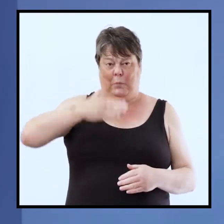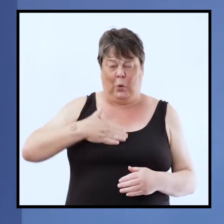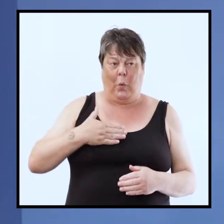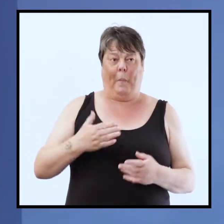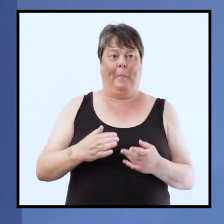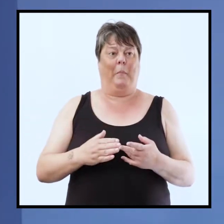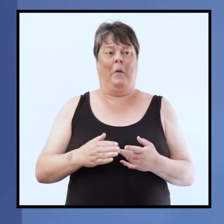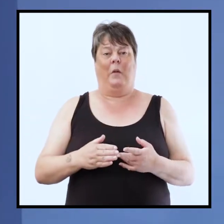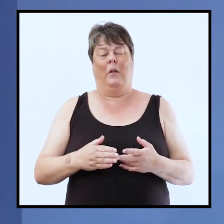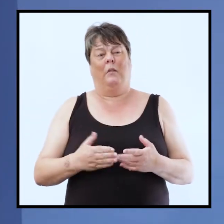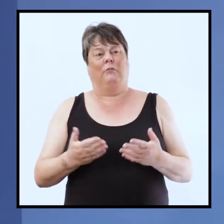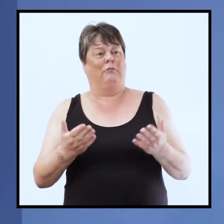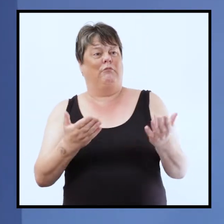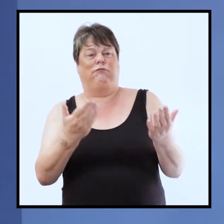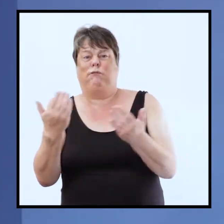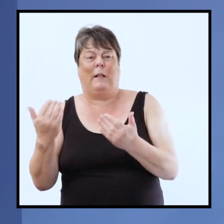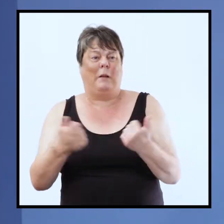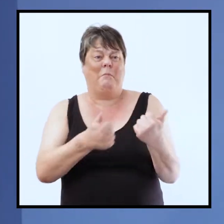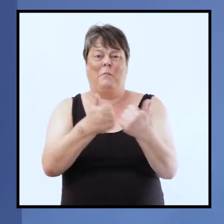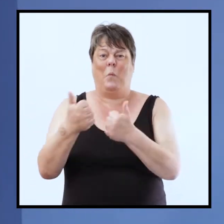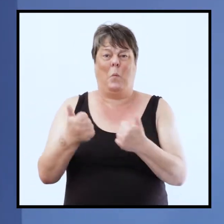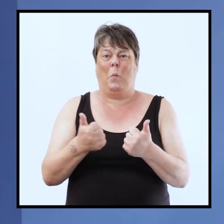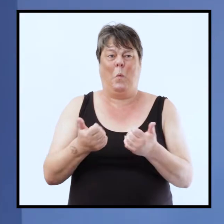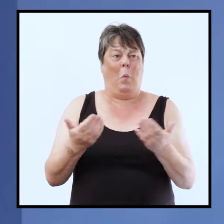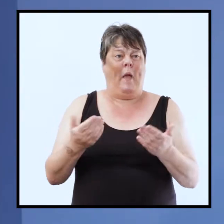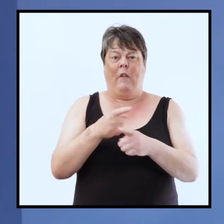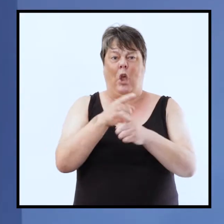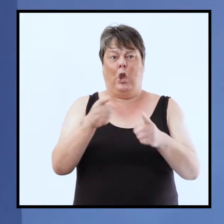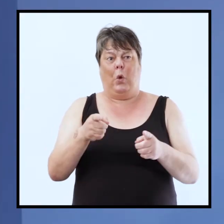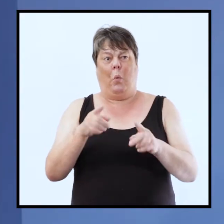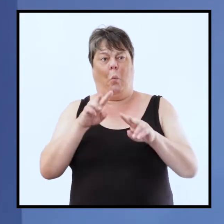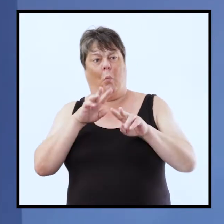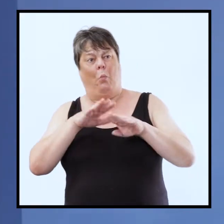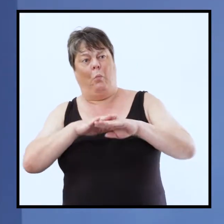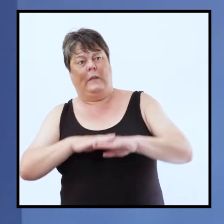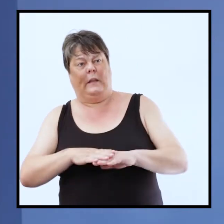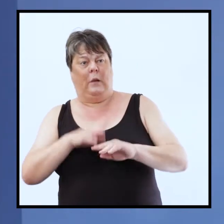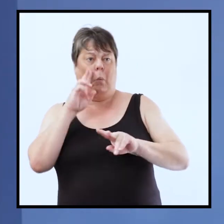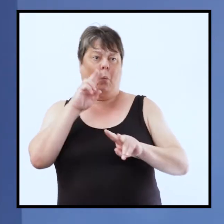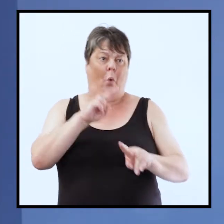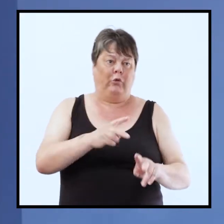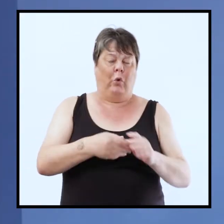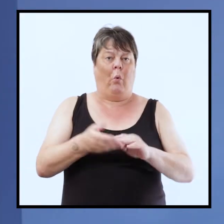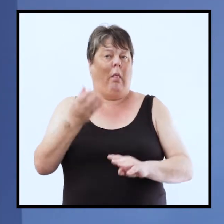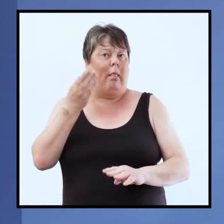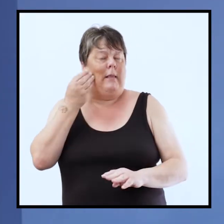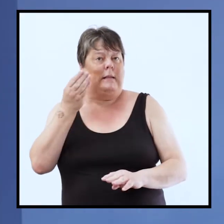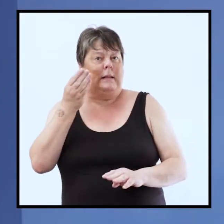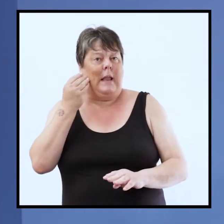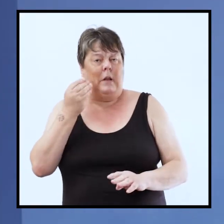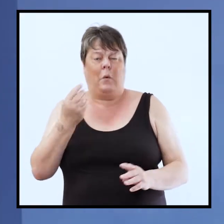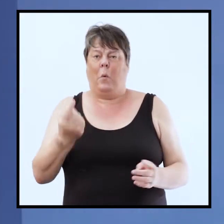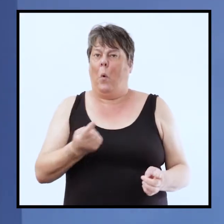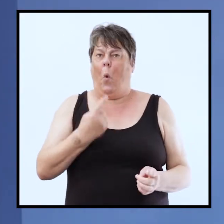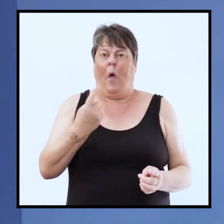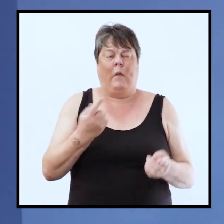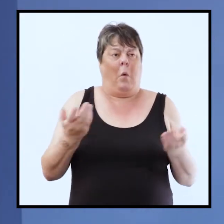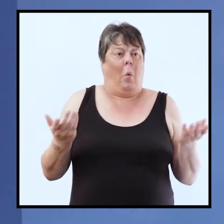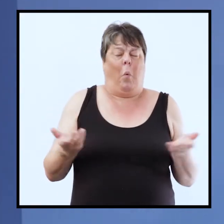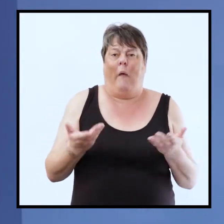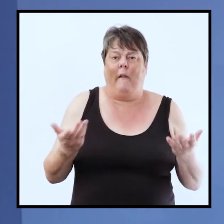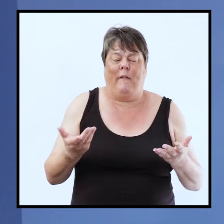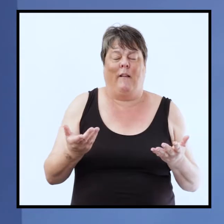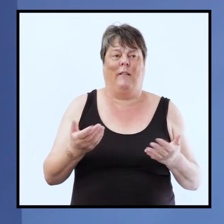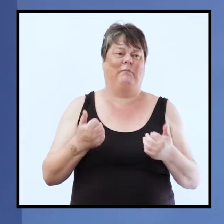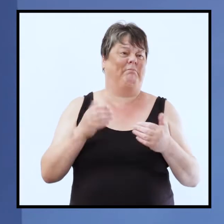and a welcome. Wherever you're watching this or listening to this from, whoever you are, we're just so glad